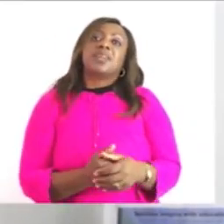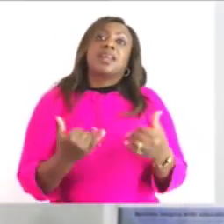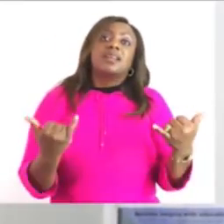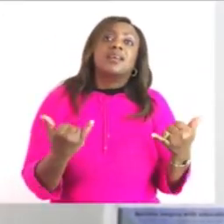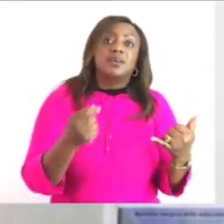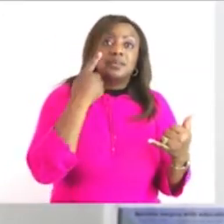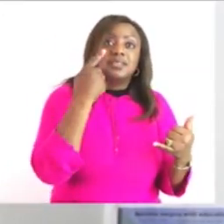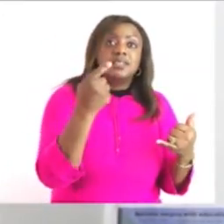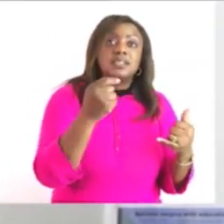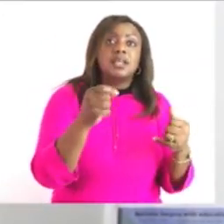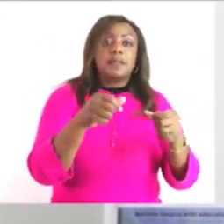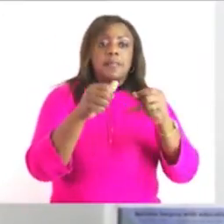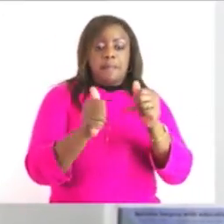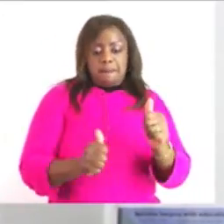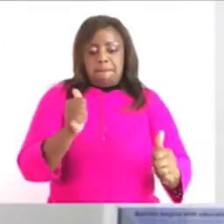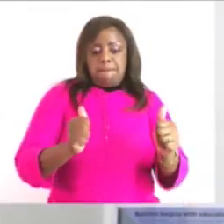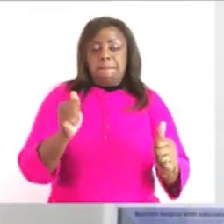let me just um